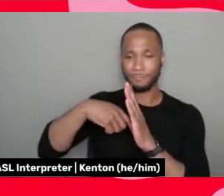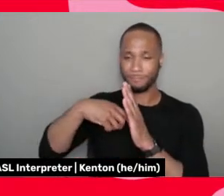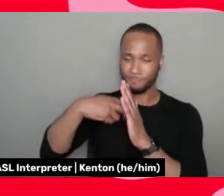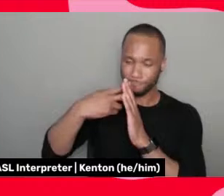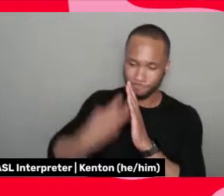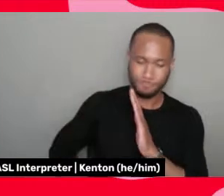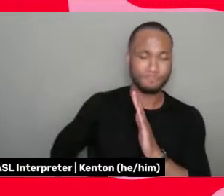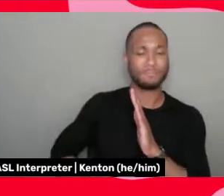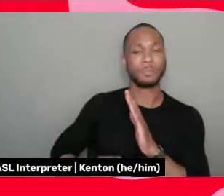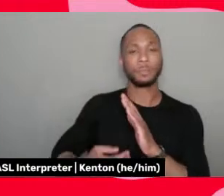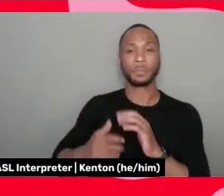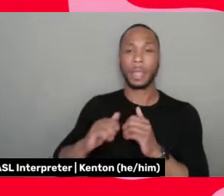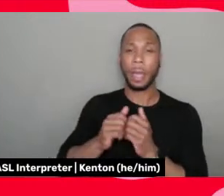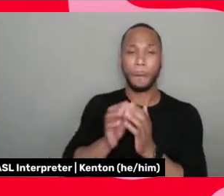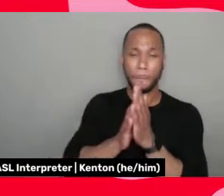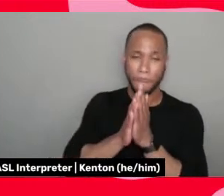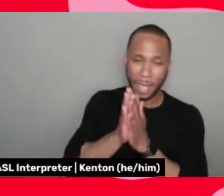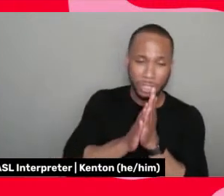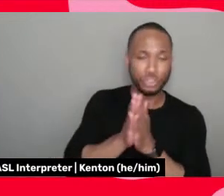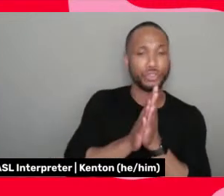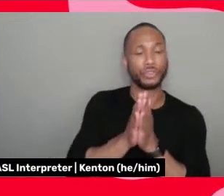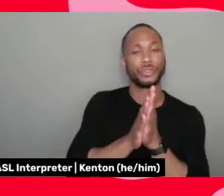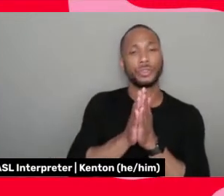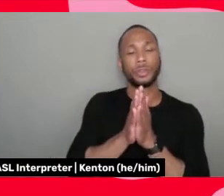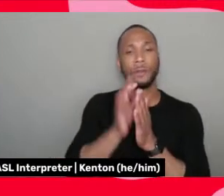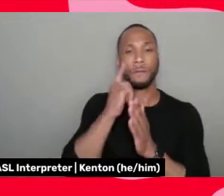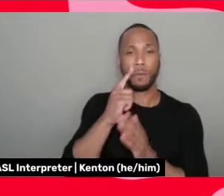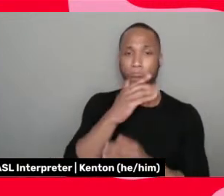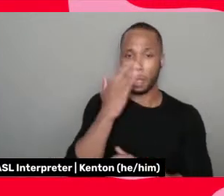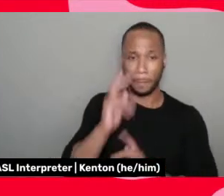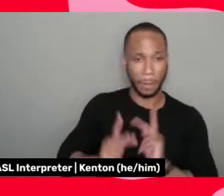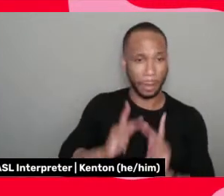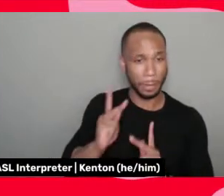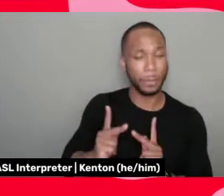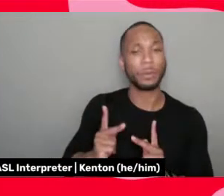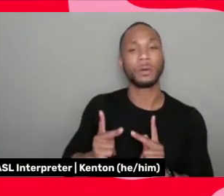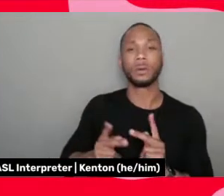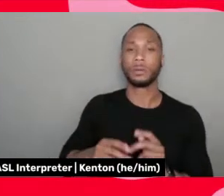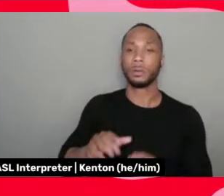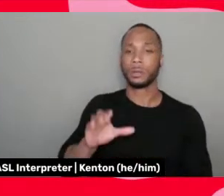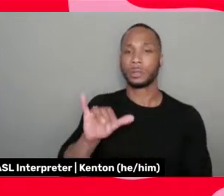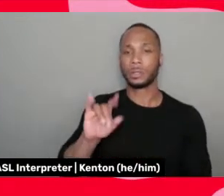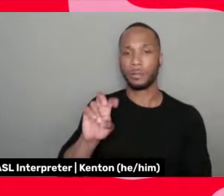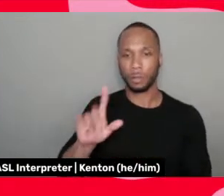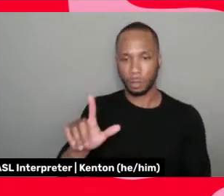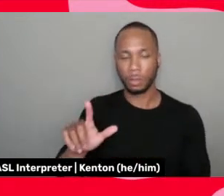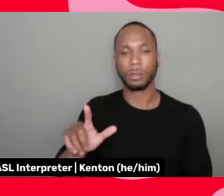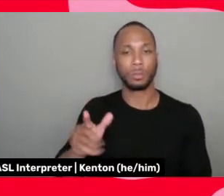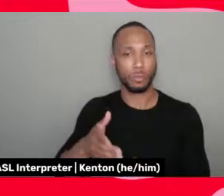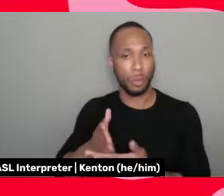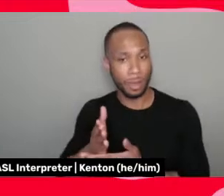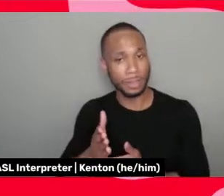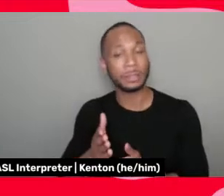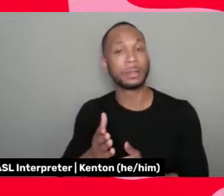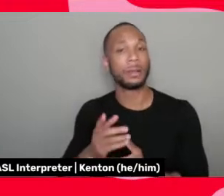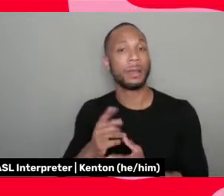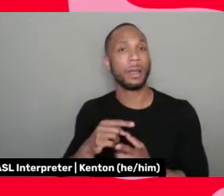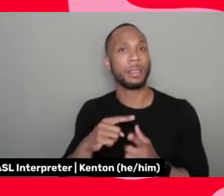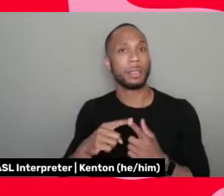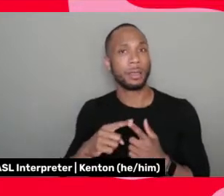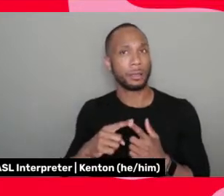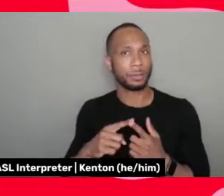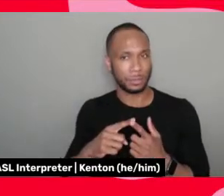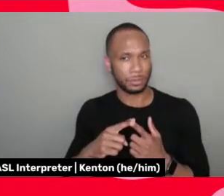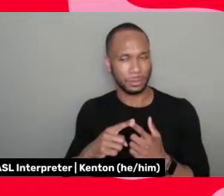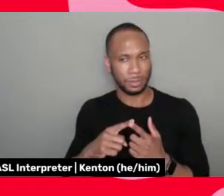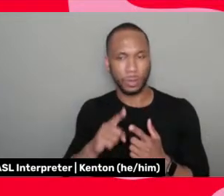took, how passionate she was for Black people and for civil rights, and at what point did it